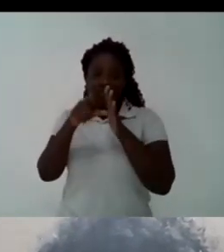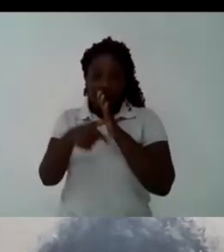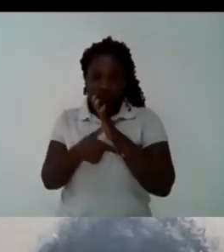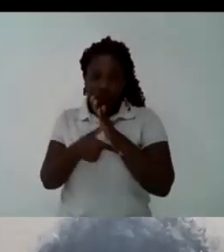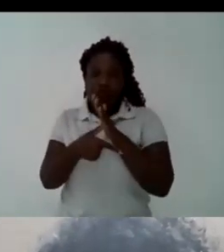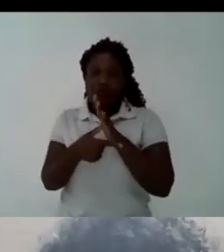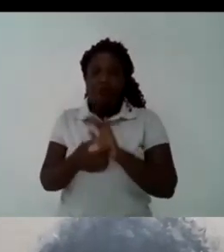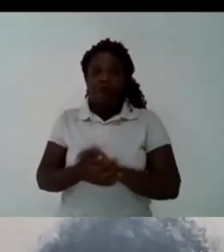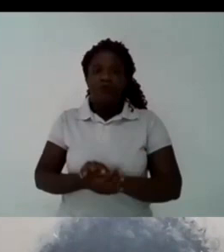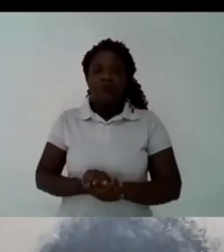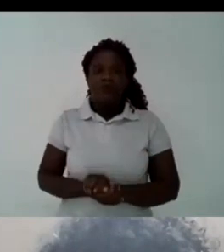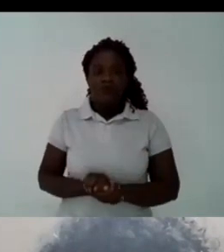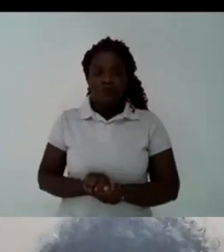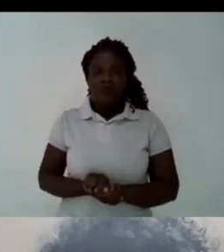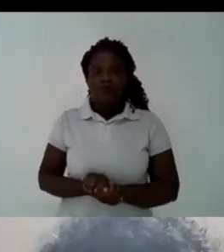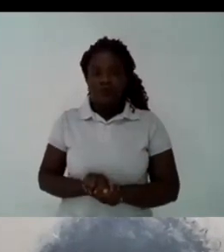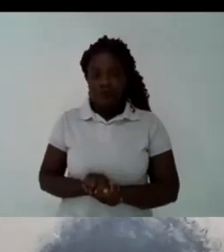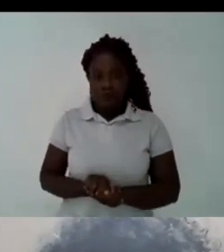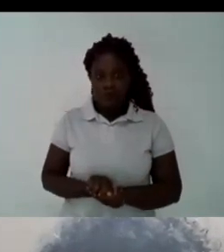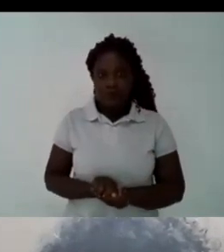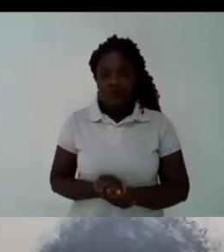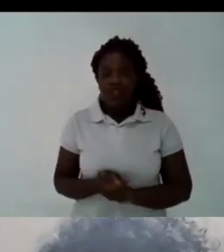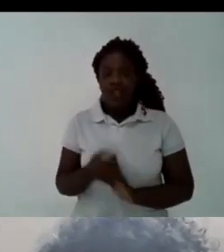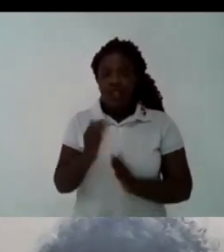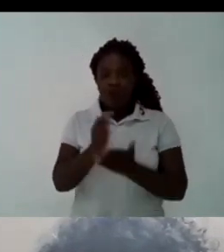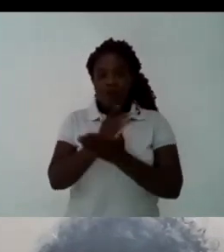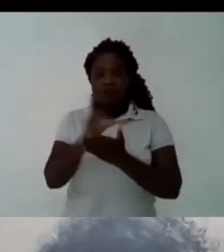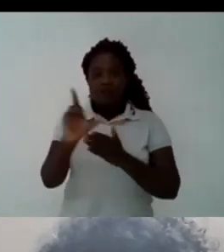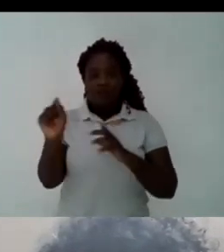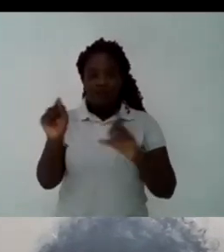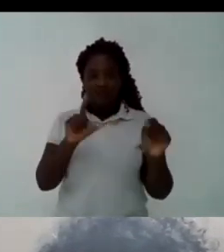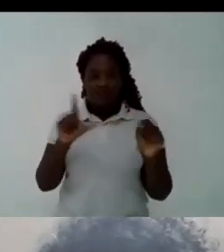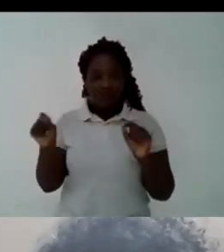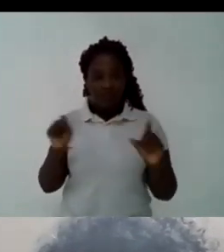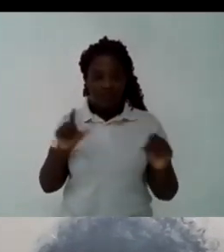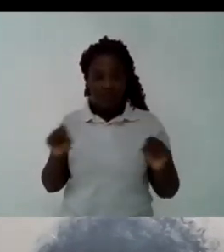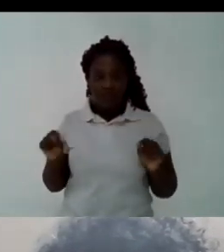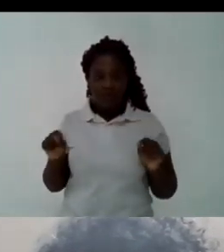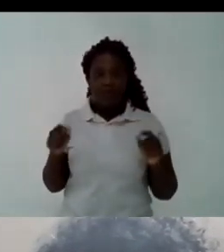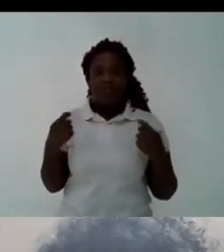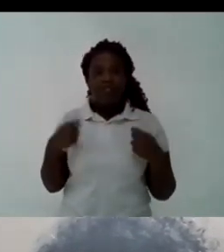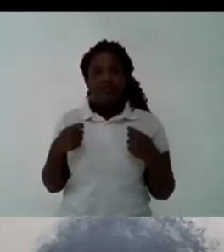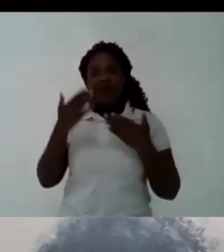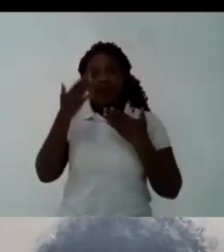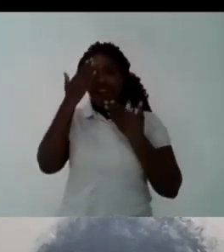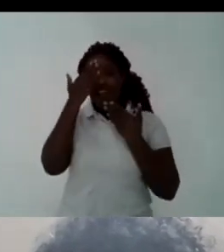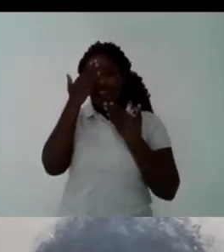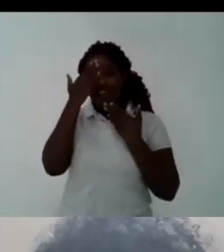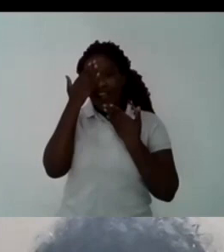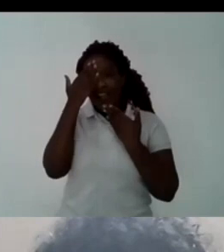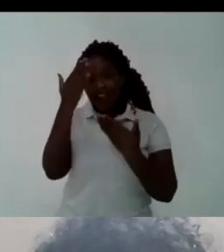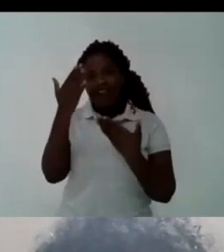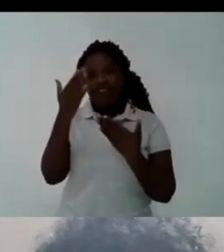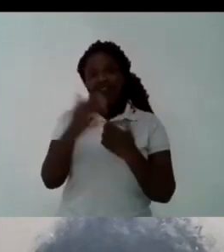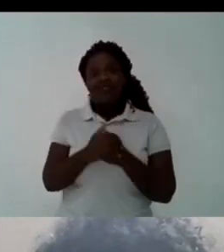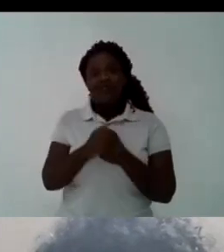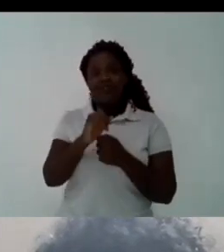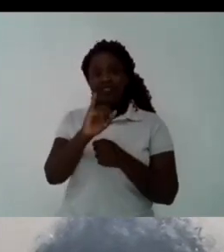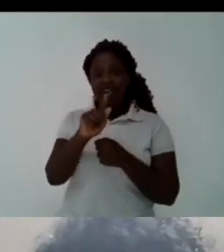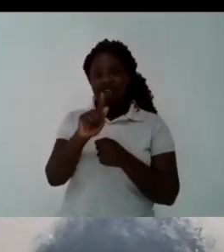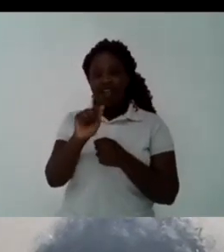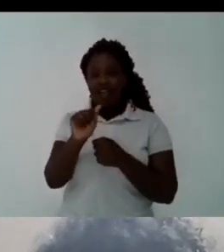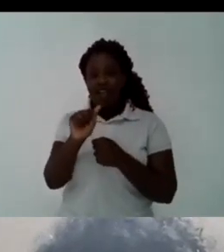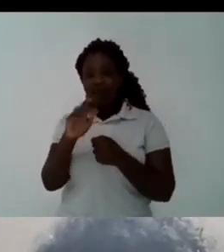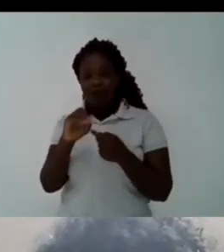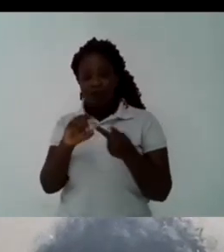problems and these end up impacting uh our panelists uh because they had to leave a bit